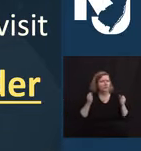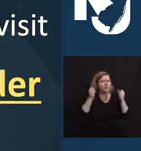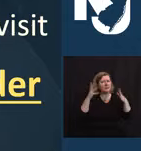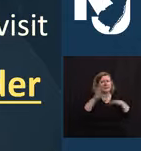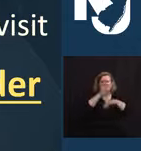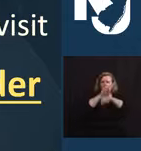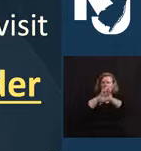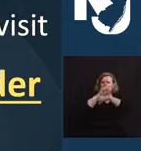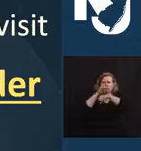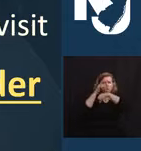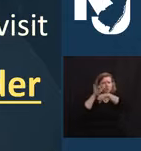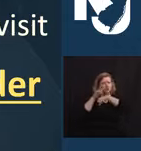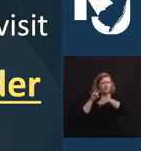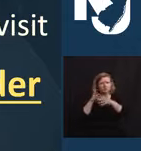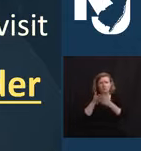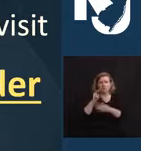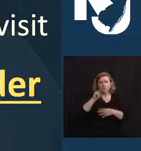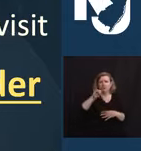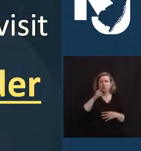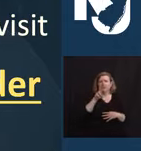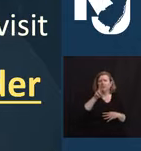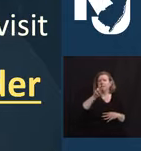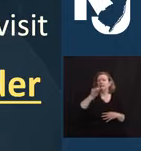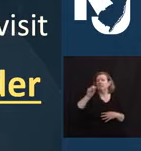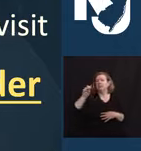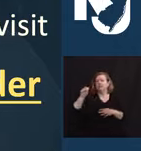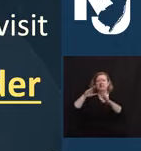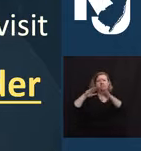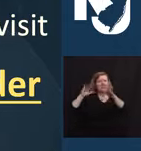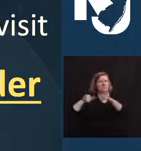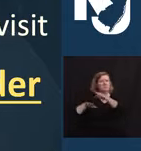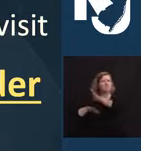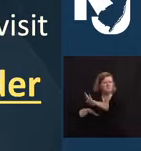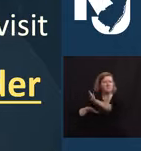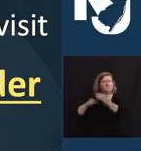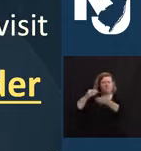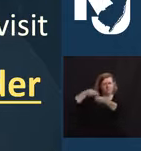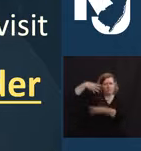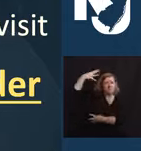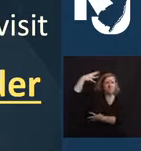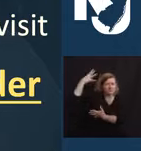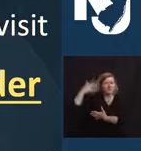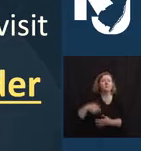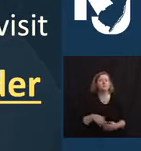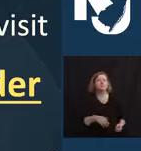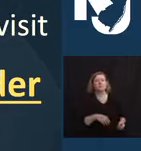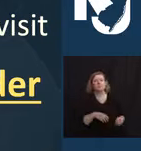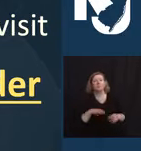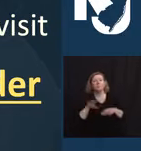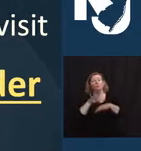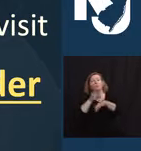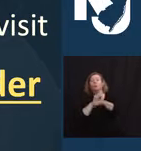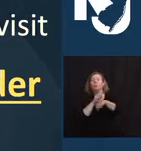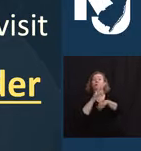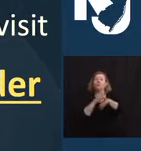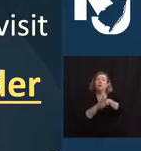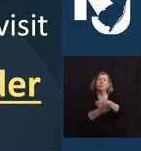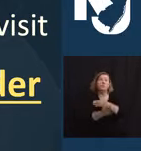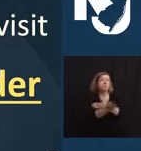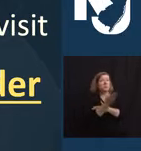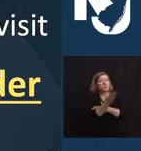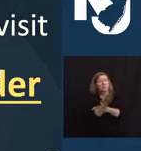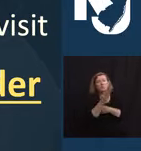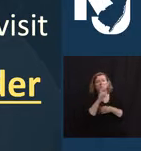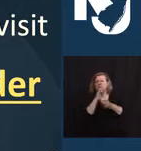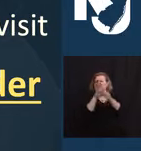on our COVID-19 information hub. Now, we know the appointments listed as open this morning will likely fill up